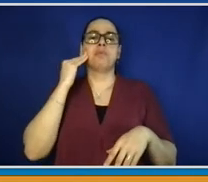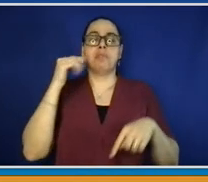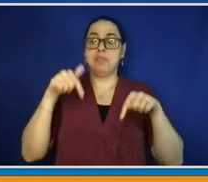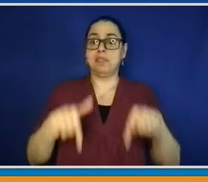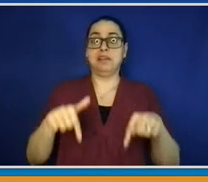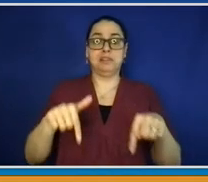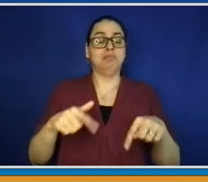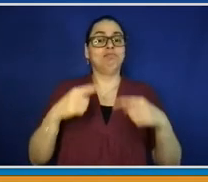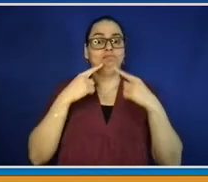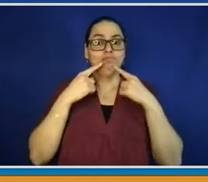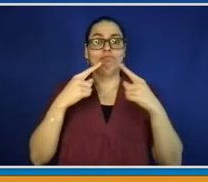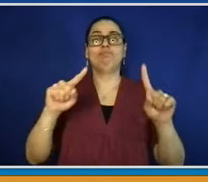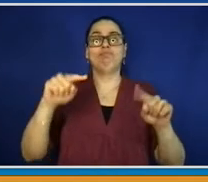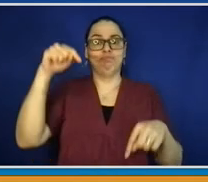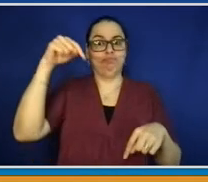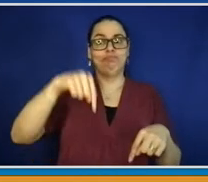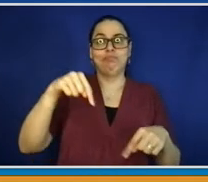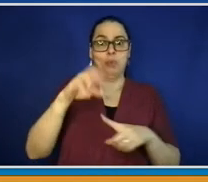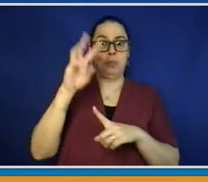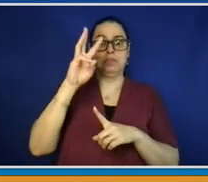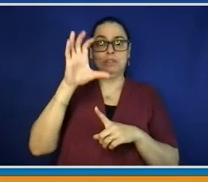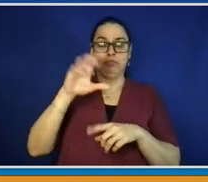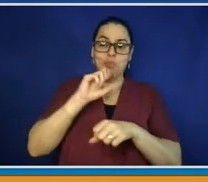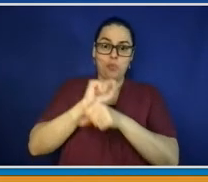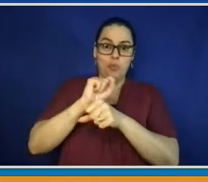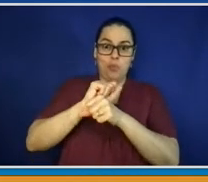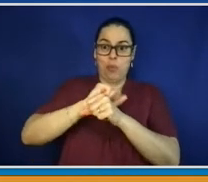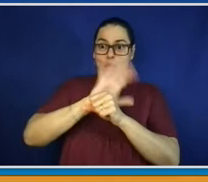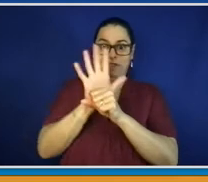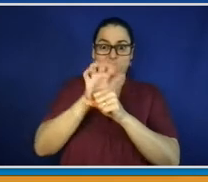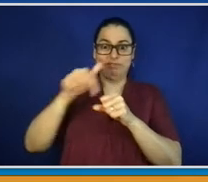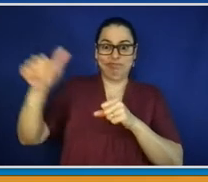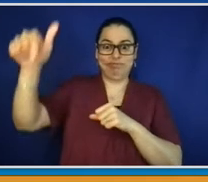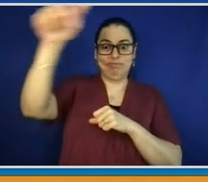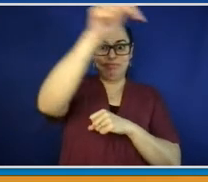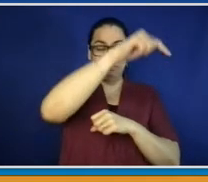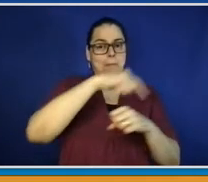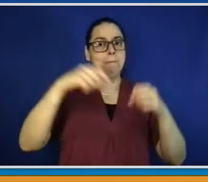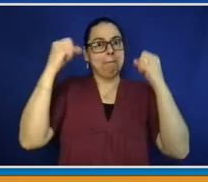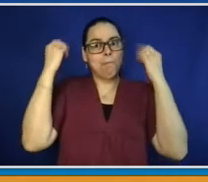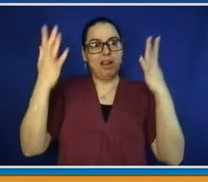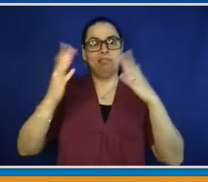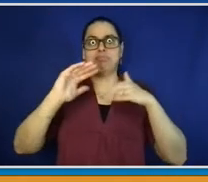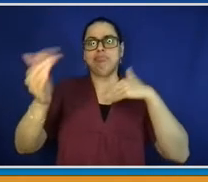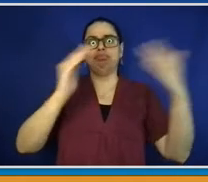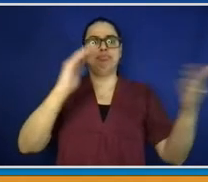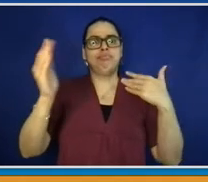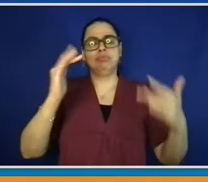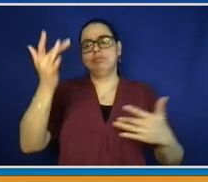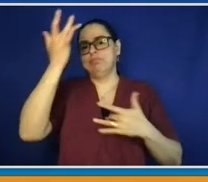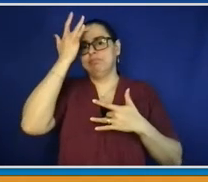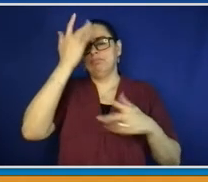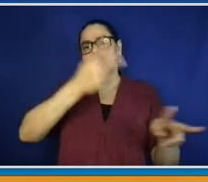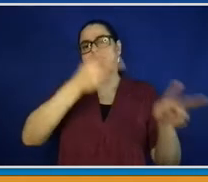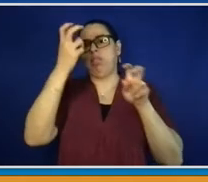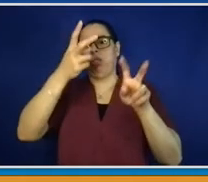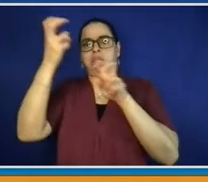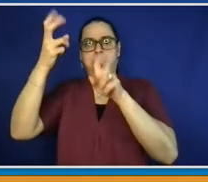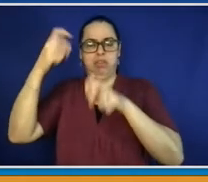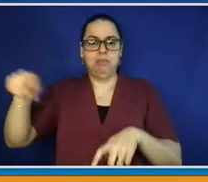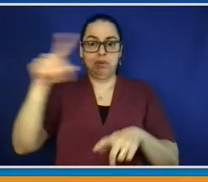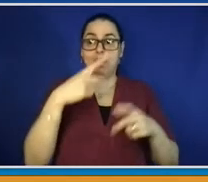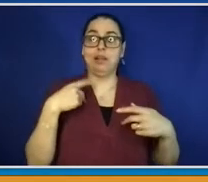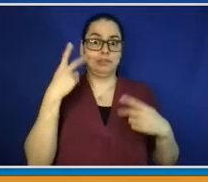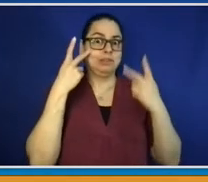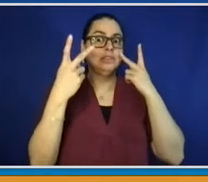alone and hundreds of thousands nationwide. So the once-a-week update on COVID now, we think, is a reasonable update. The news continues